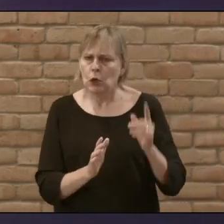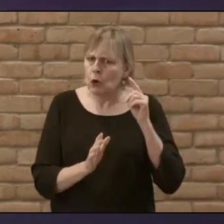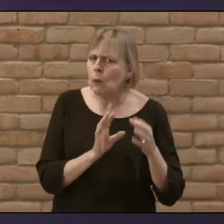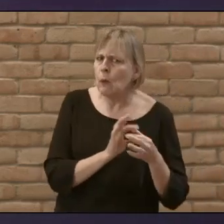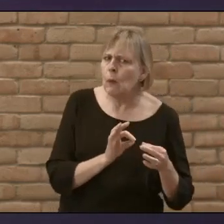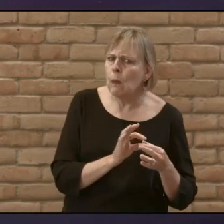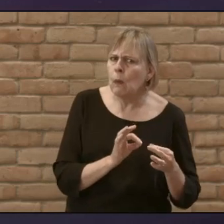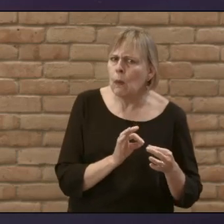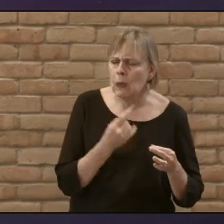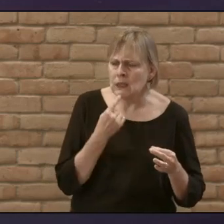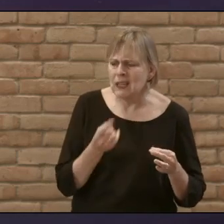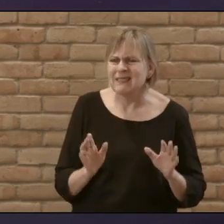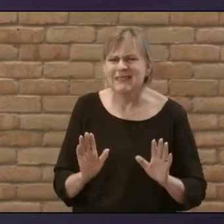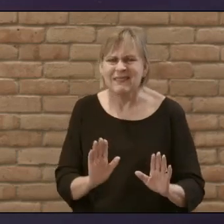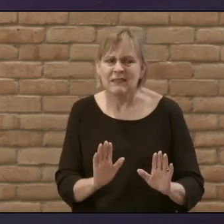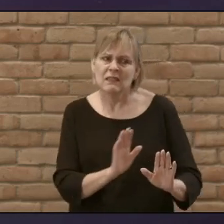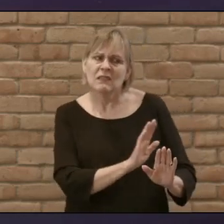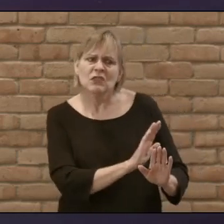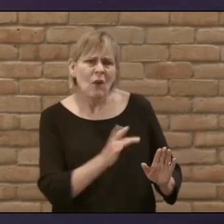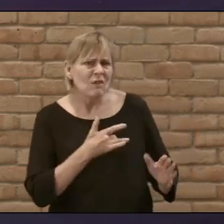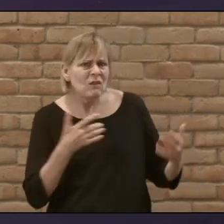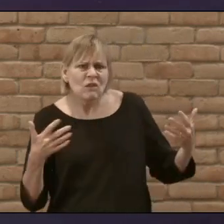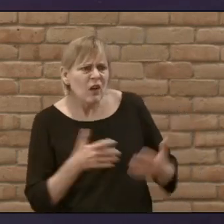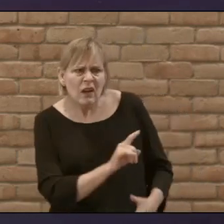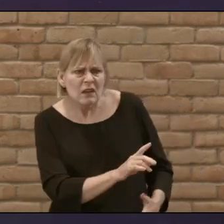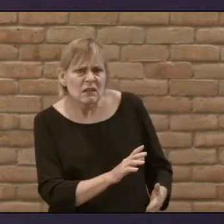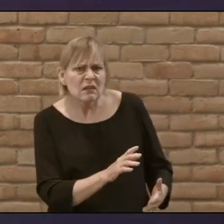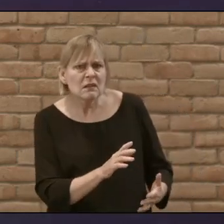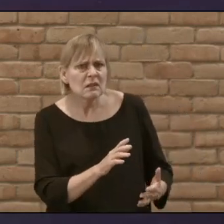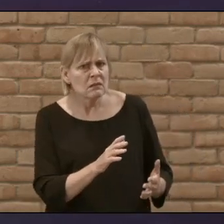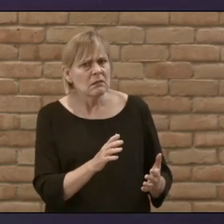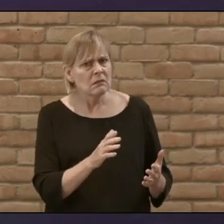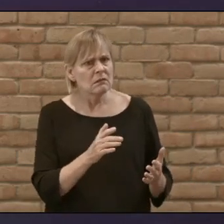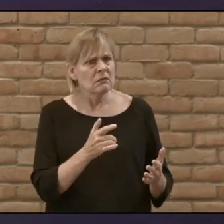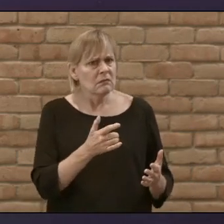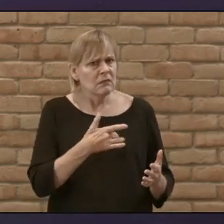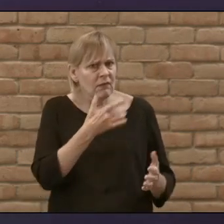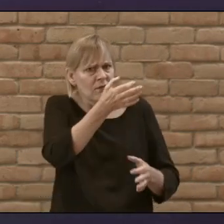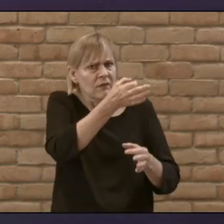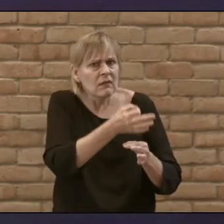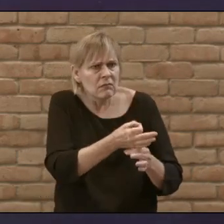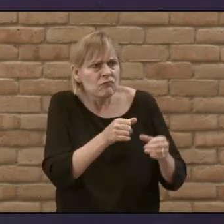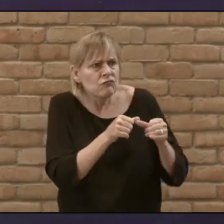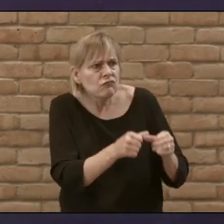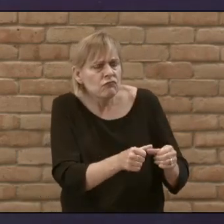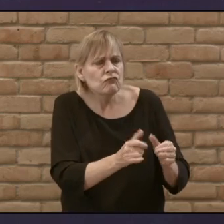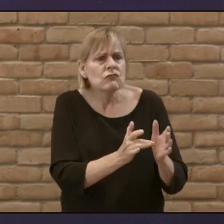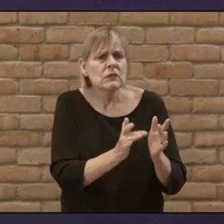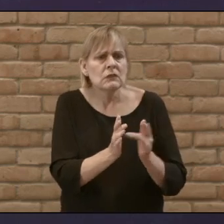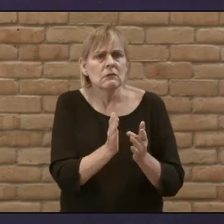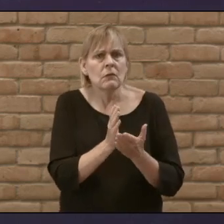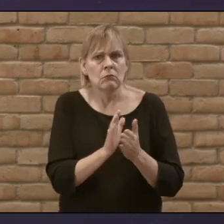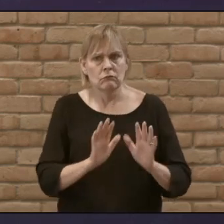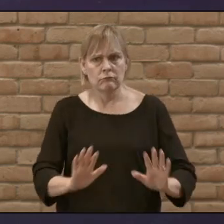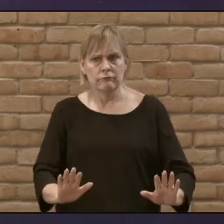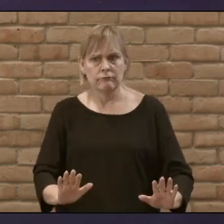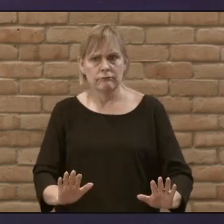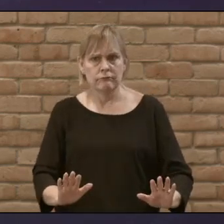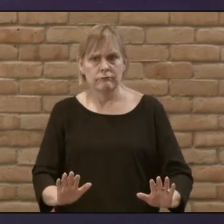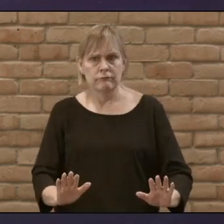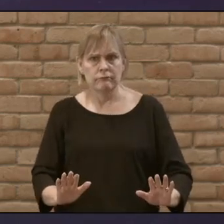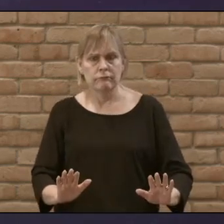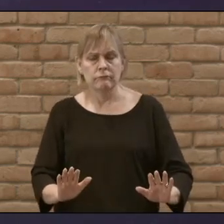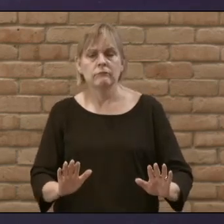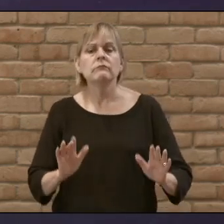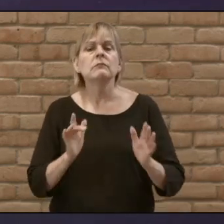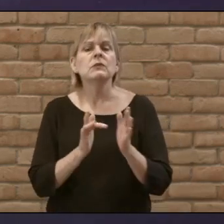them and said to Jairus, Don't be afraid. Just have faith. Then Jesus stopped the crowd and wouldn't let anyone go